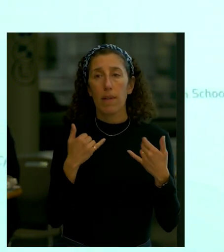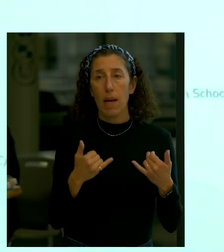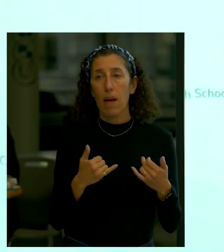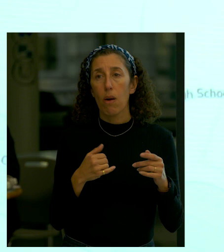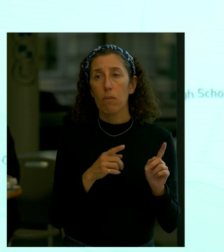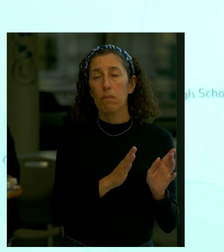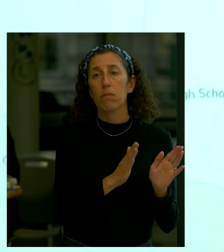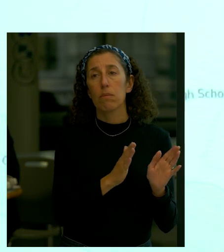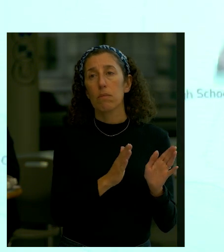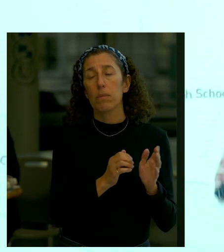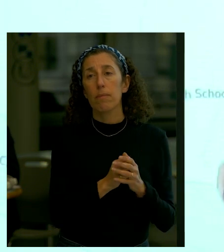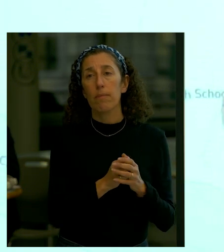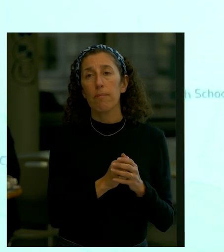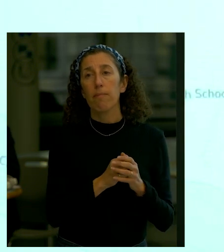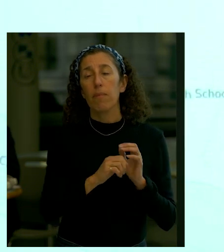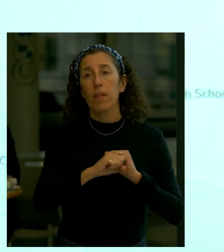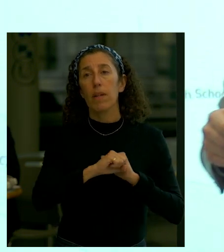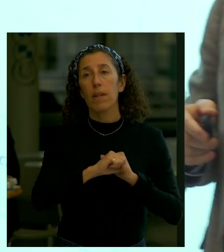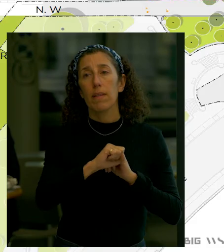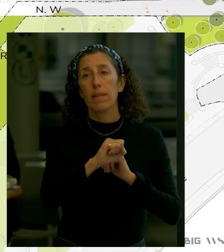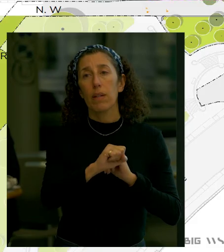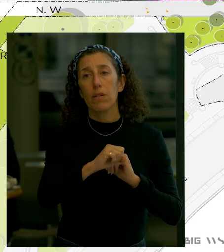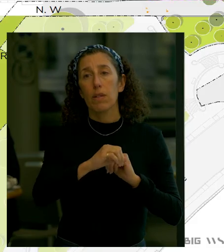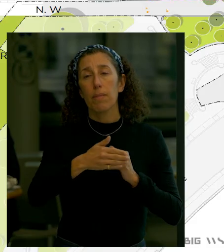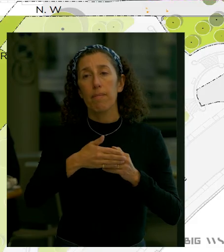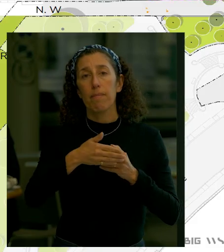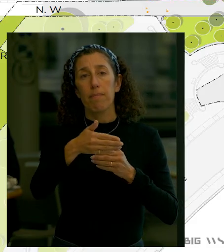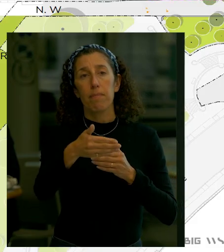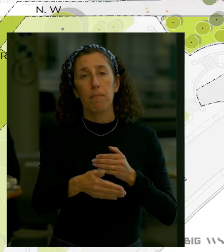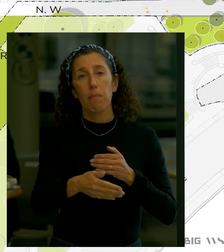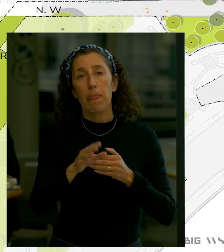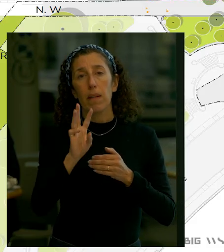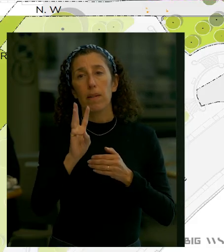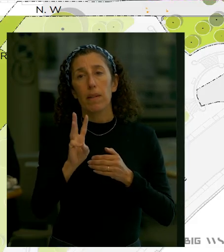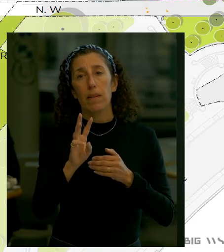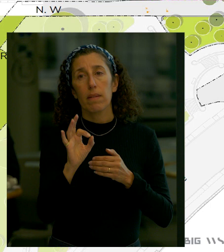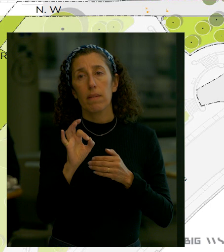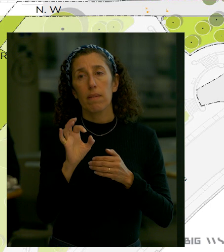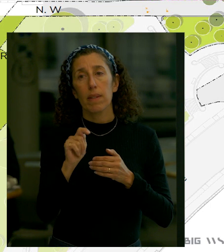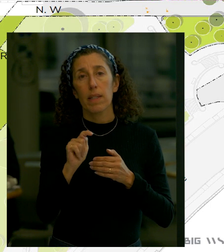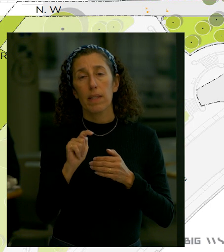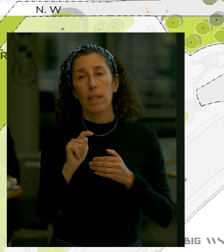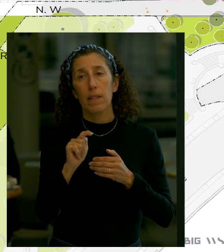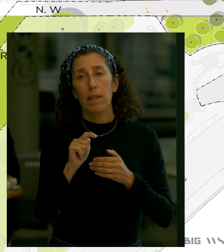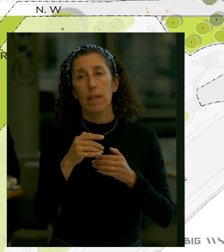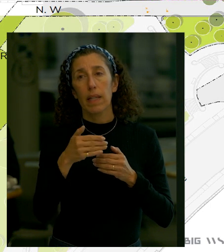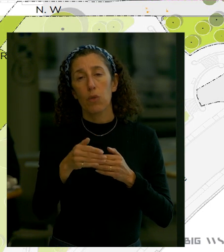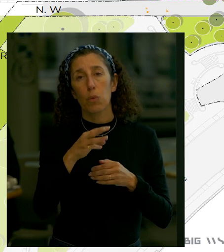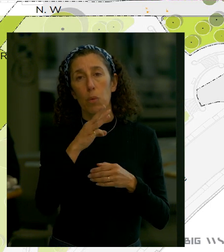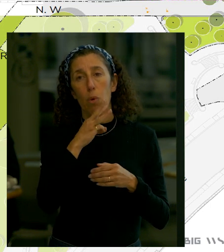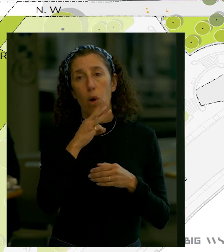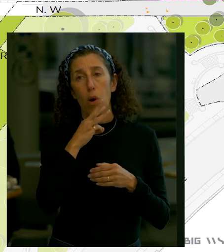and there's an extension here of six feet where we're going into the water six feet